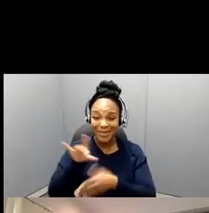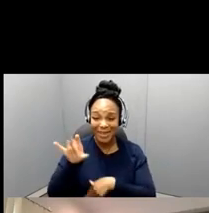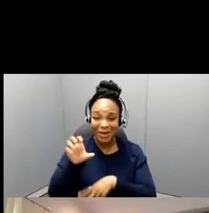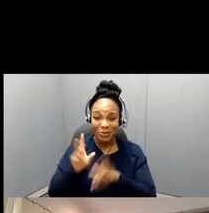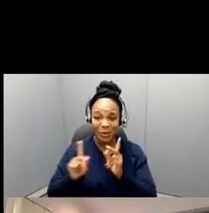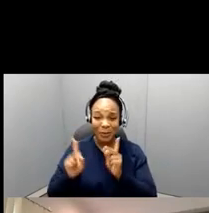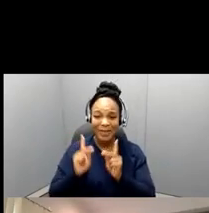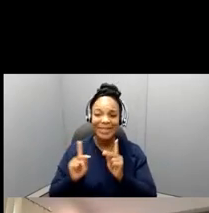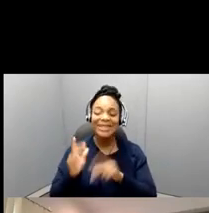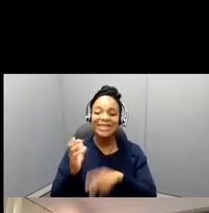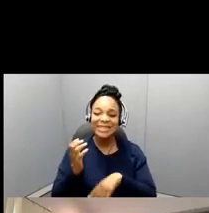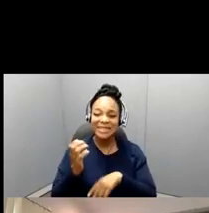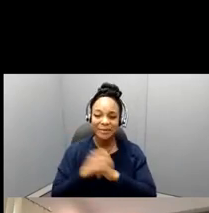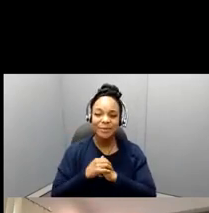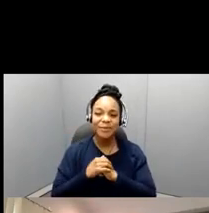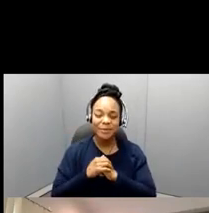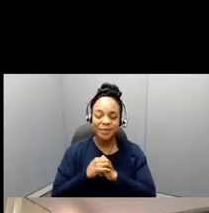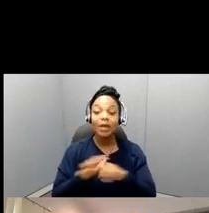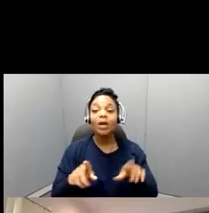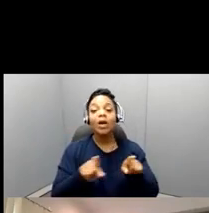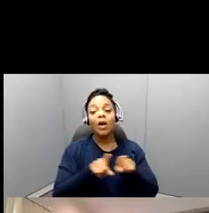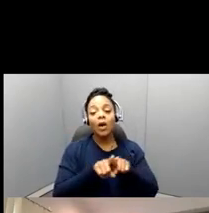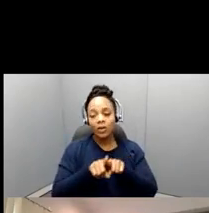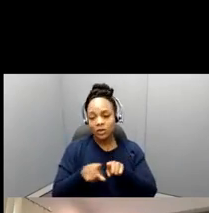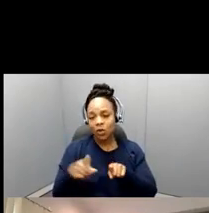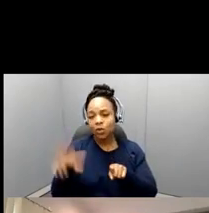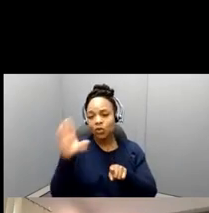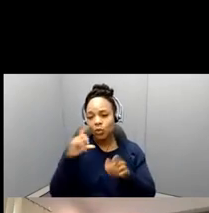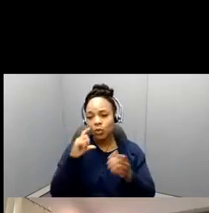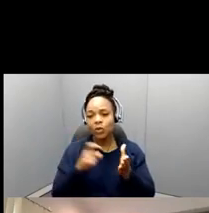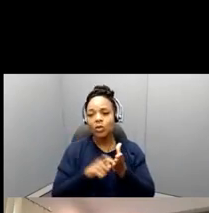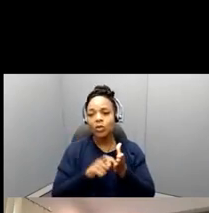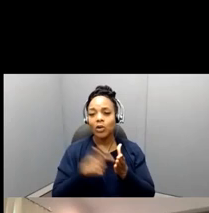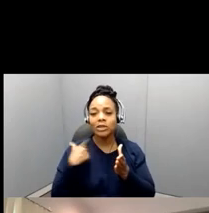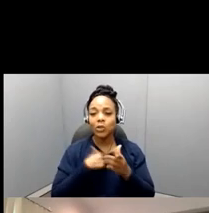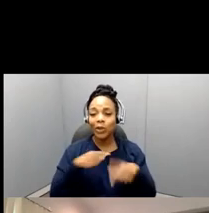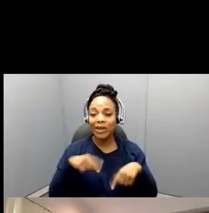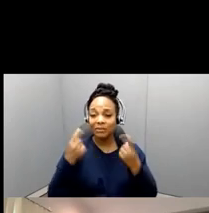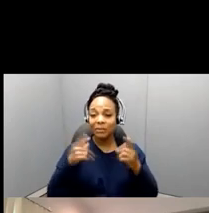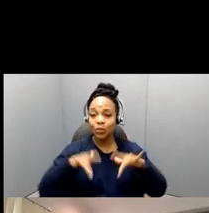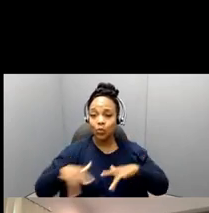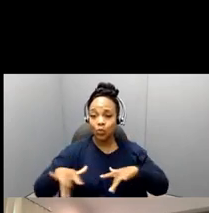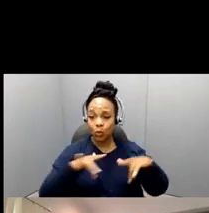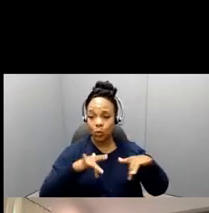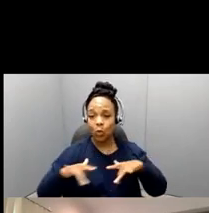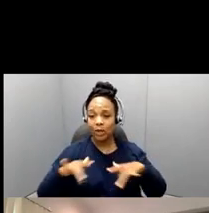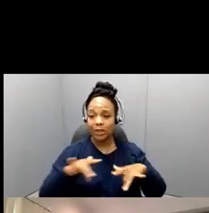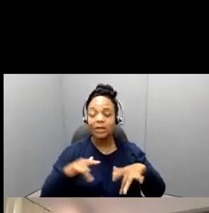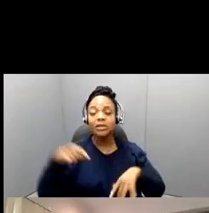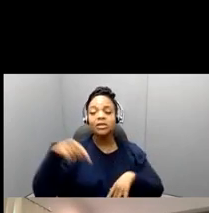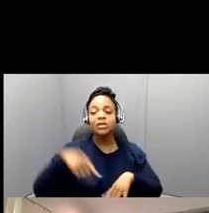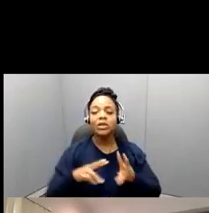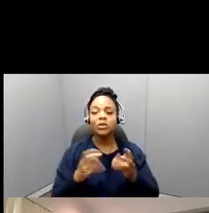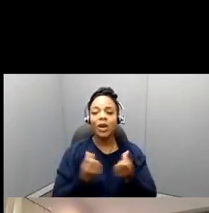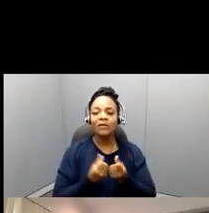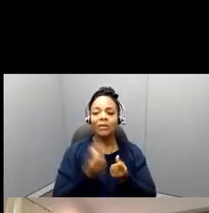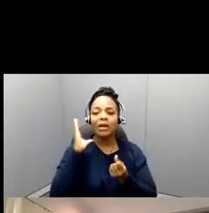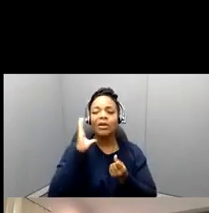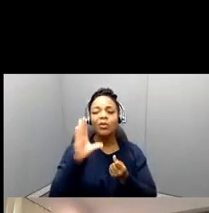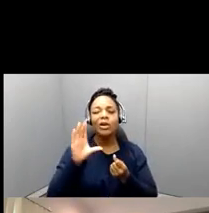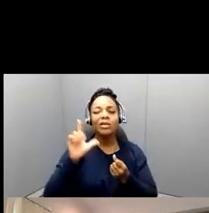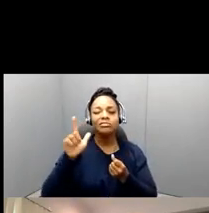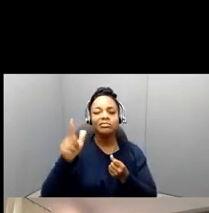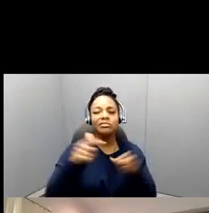Also, you might notice that we have been recording, so this webinar eventually will be on the, uh, AERA Virtual Research